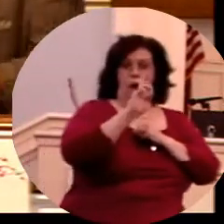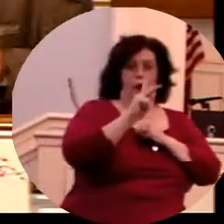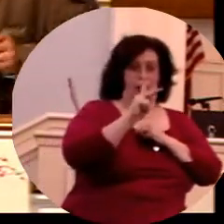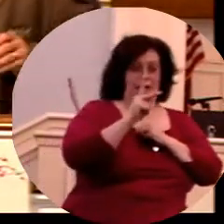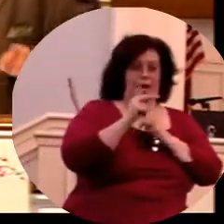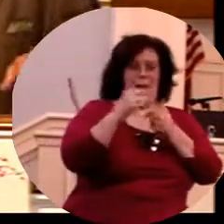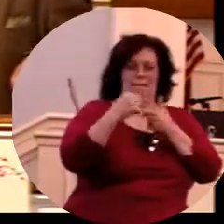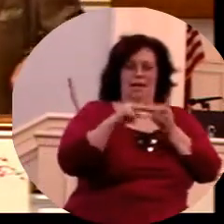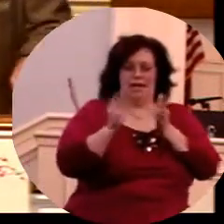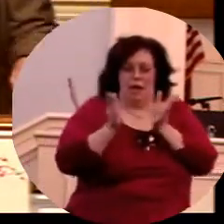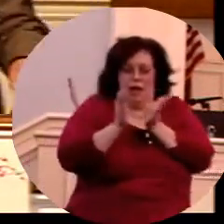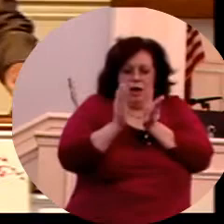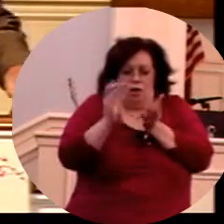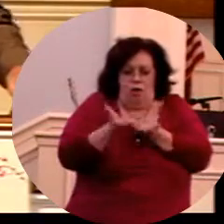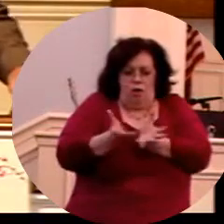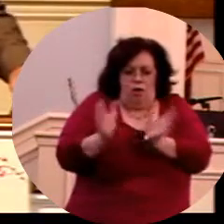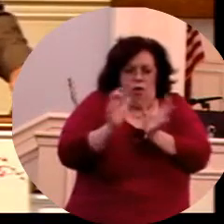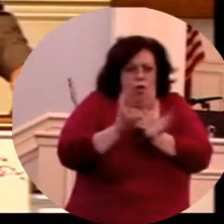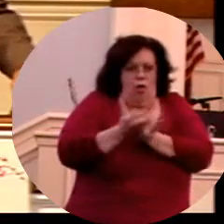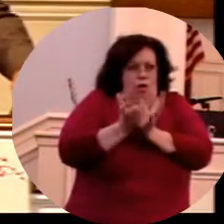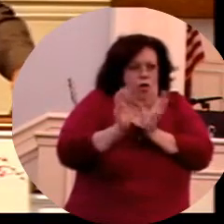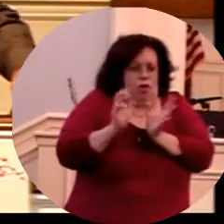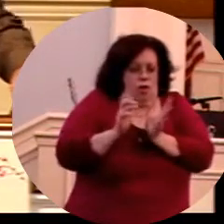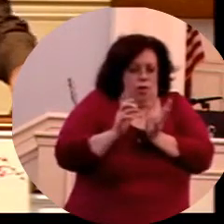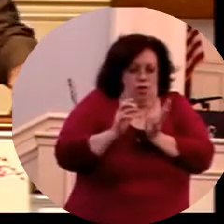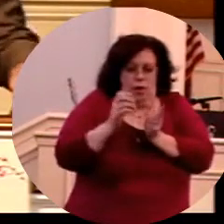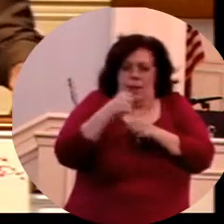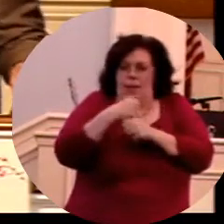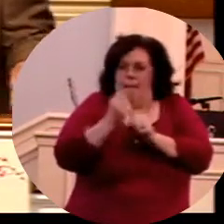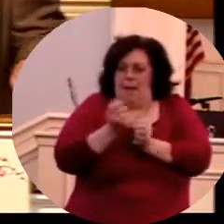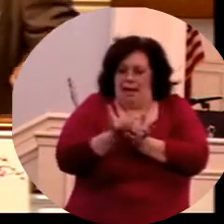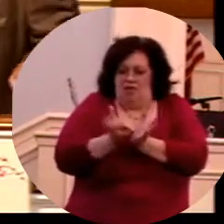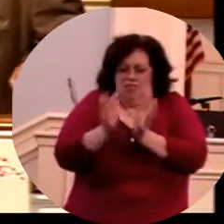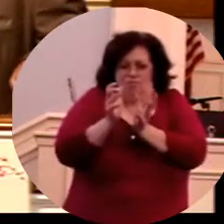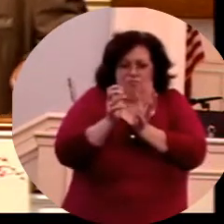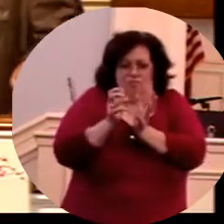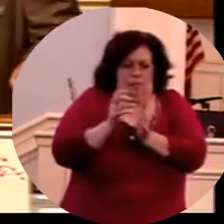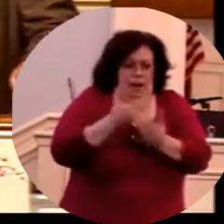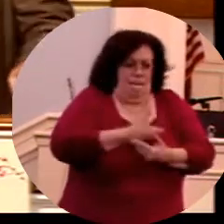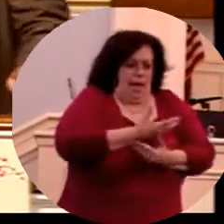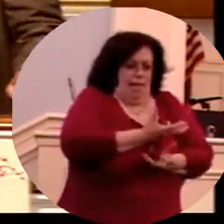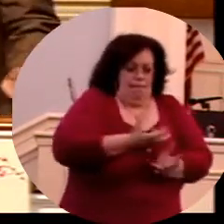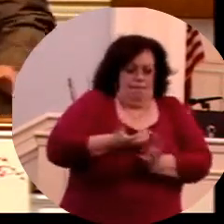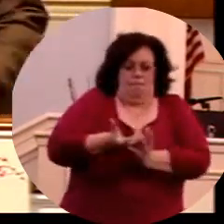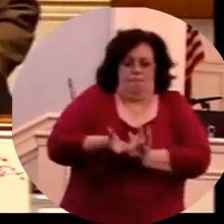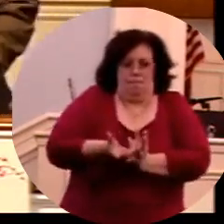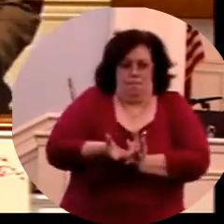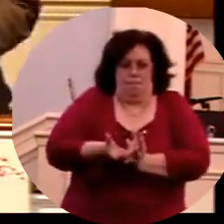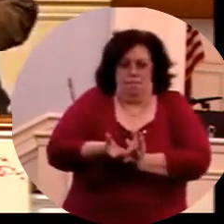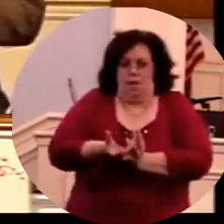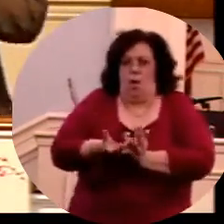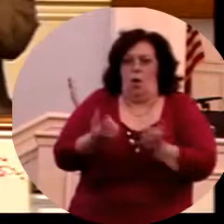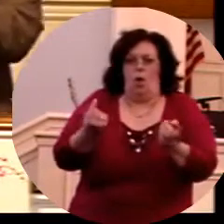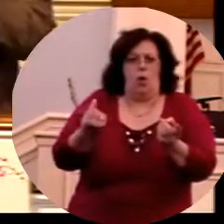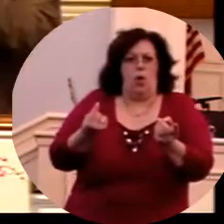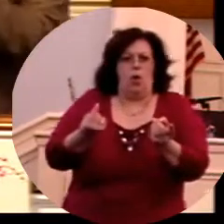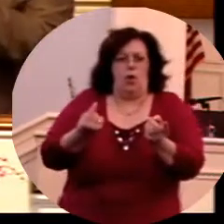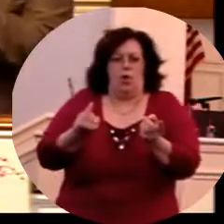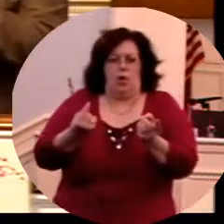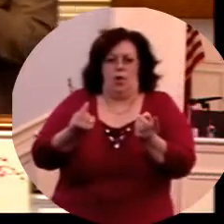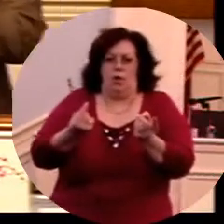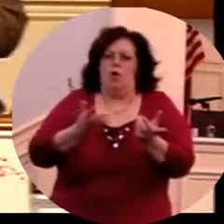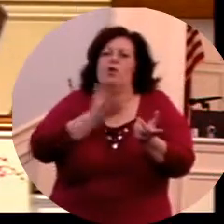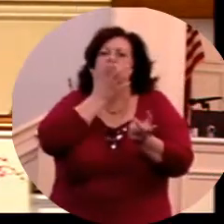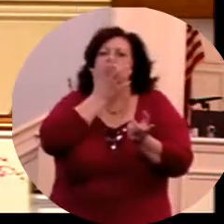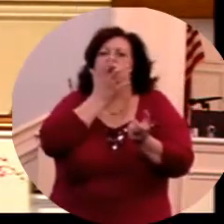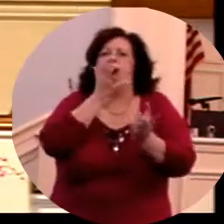family of Noah. By faith, they prepared an ark to the saving of the life of Moses. And they made it out of the reeds,